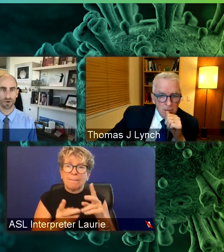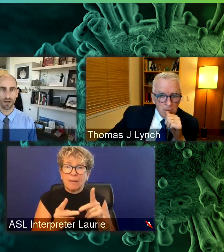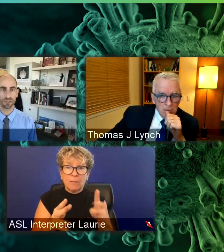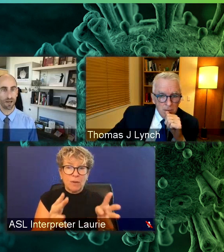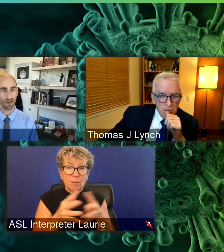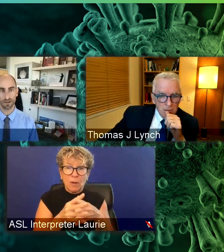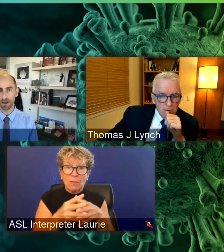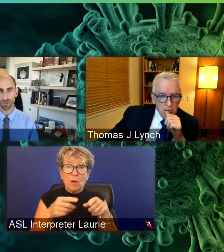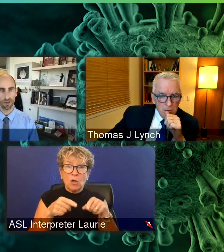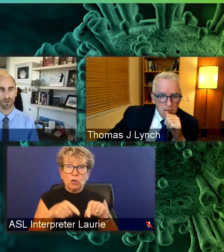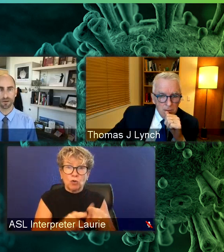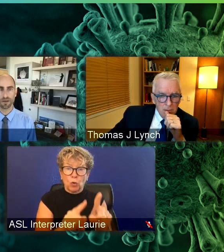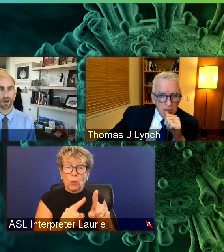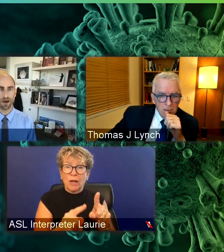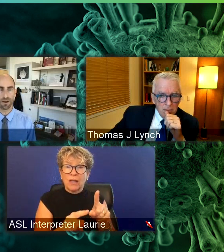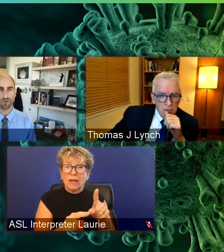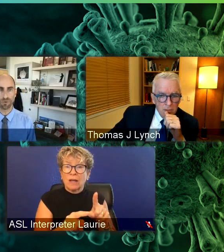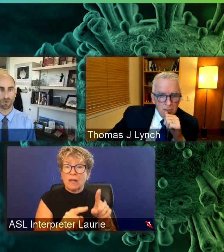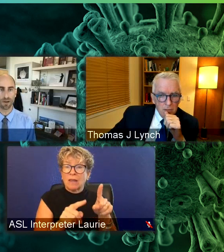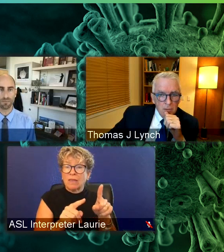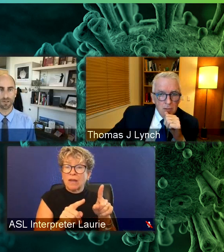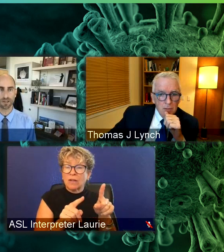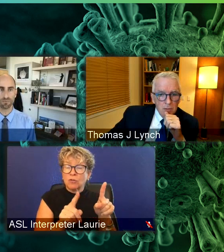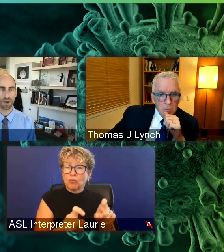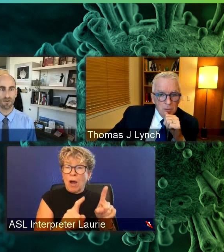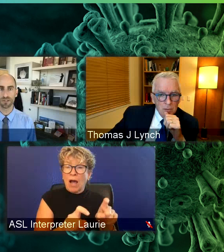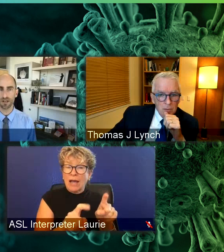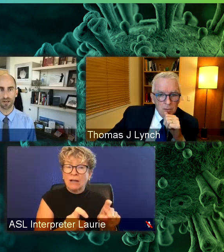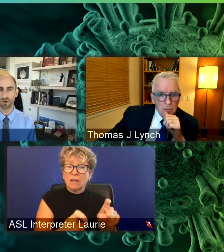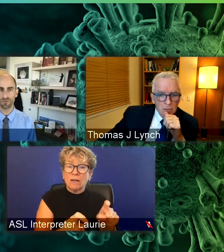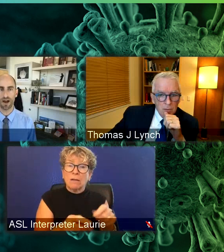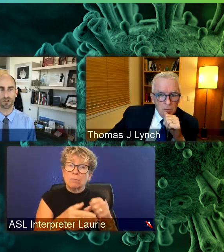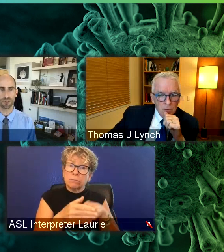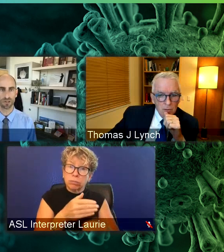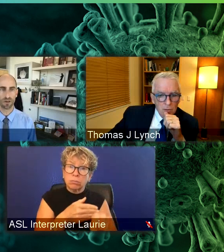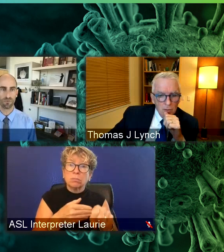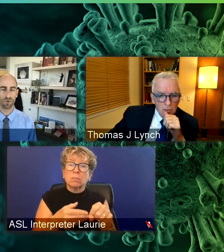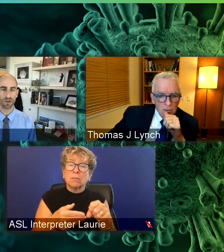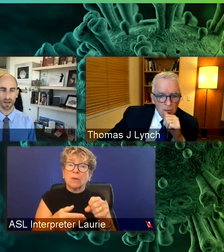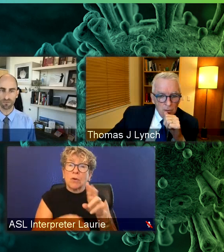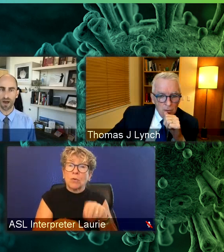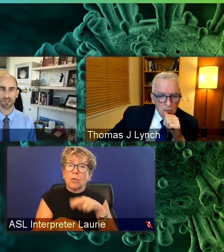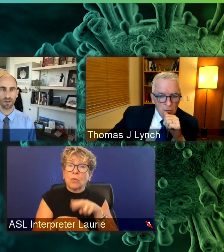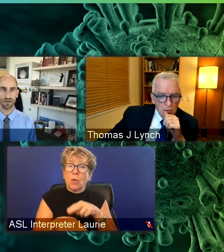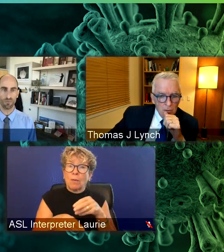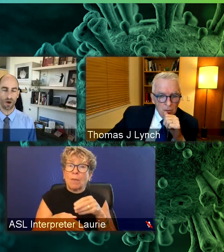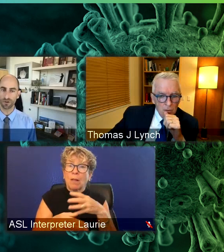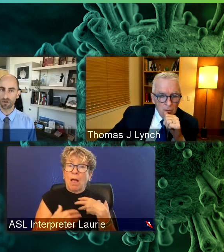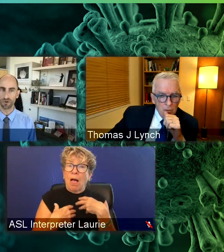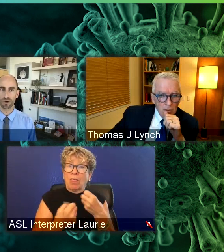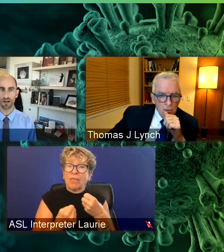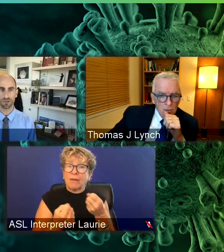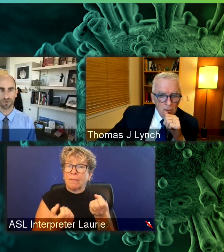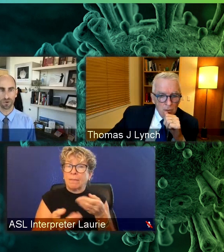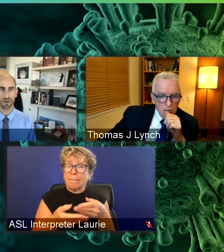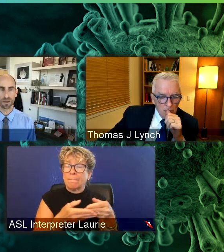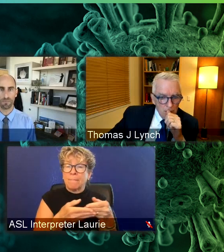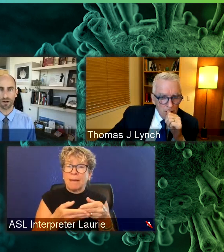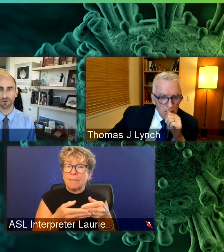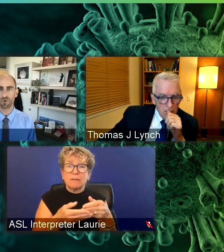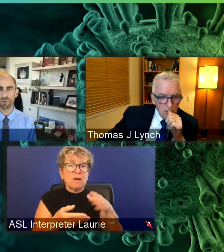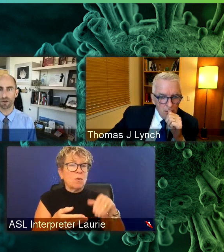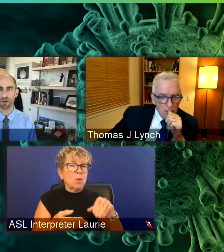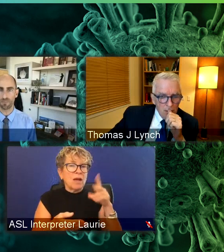those clinical trials had healthy, normal babies. And we haven't seen any risk factors for getting vaccinated while you're either trying to